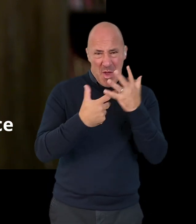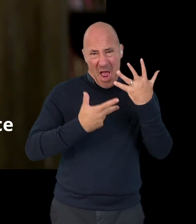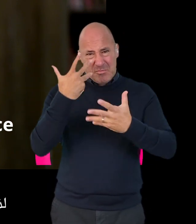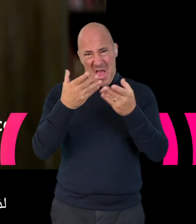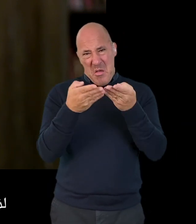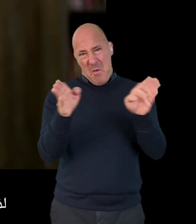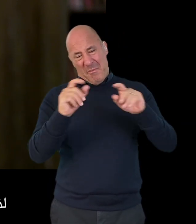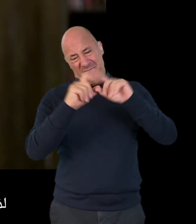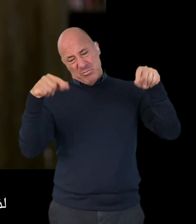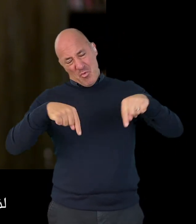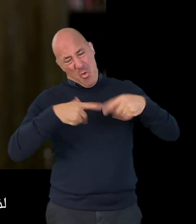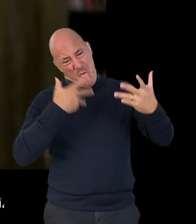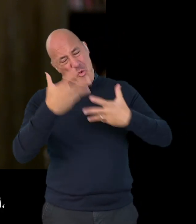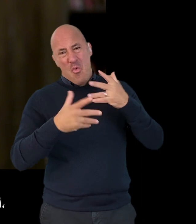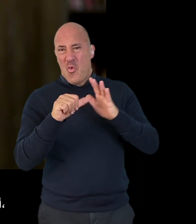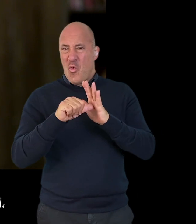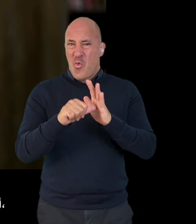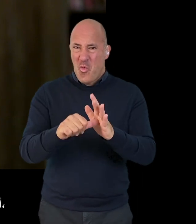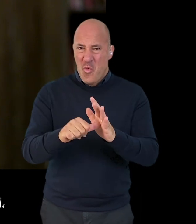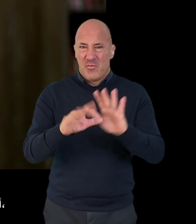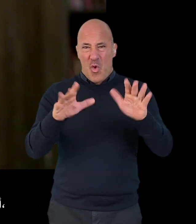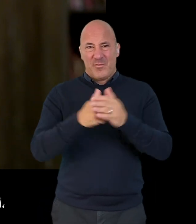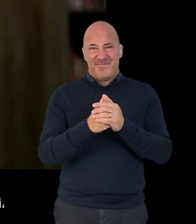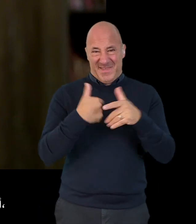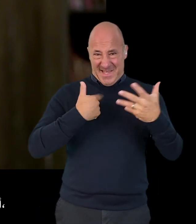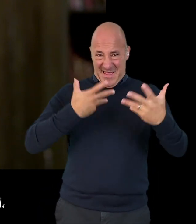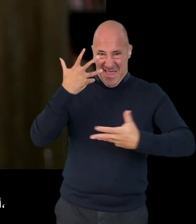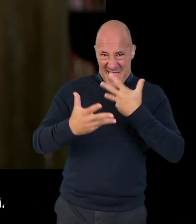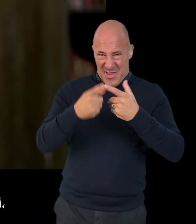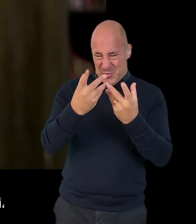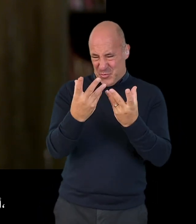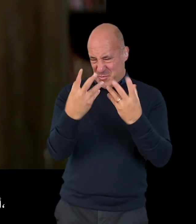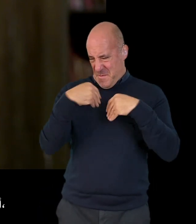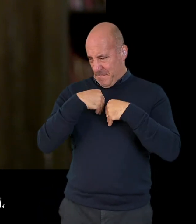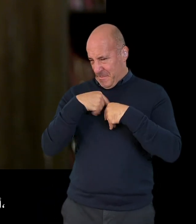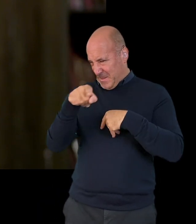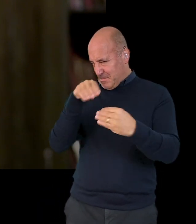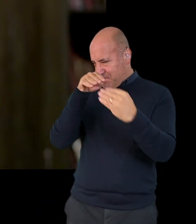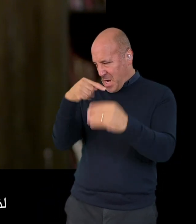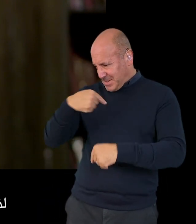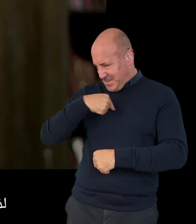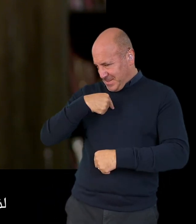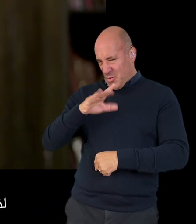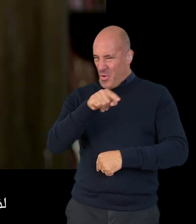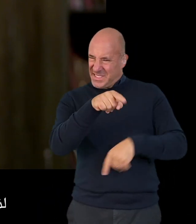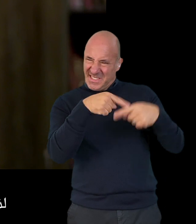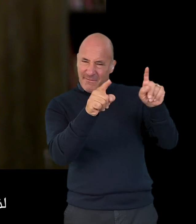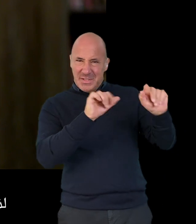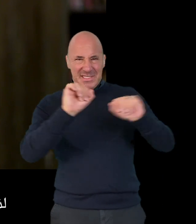range and so it's quite difficult for us to talk in generalized terms in a video like this. So you need to